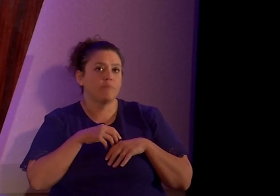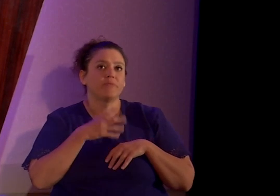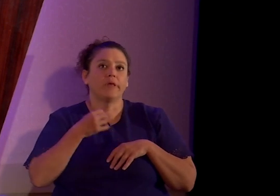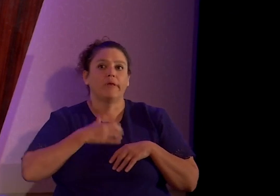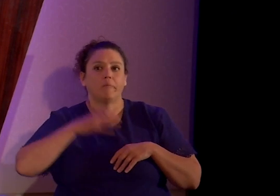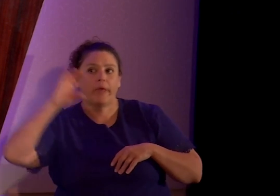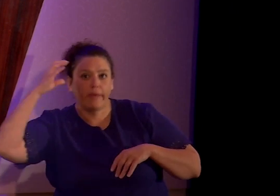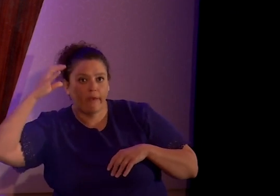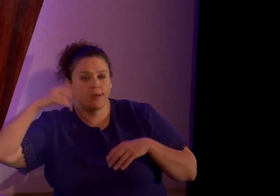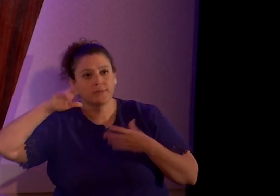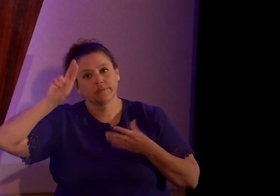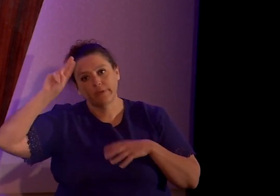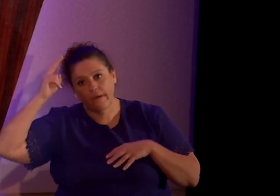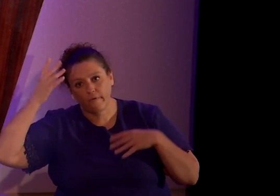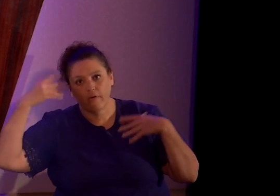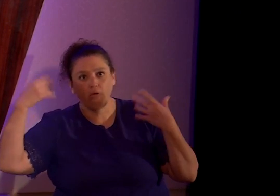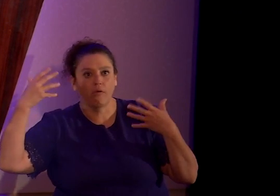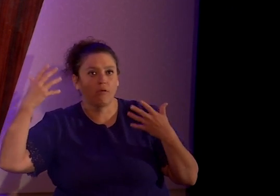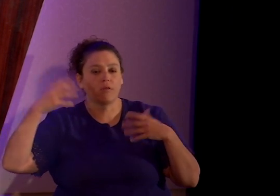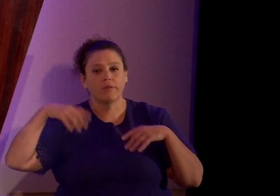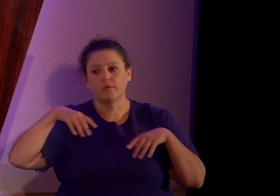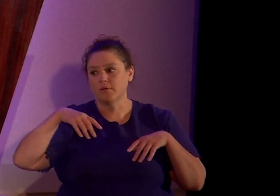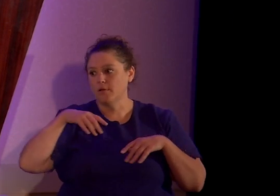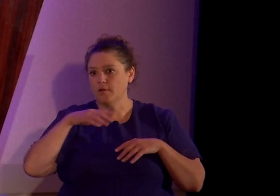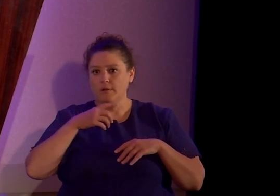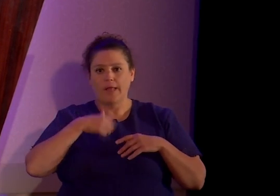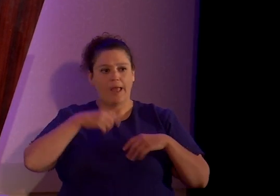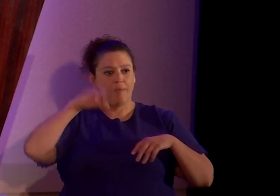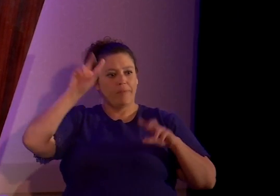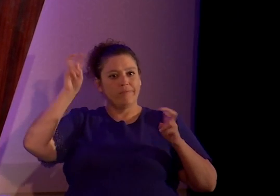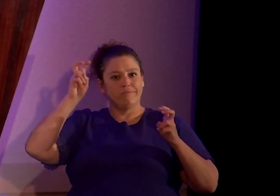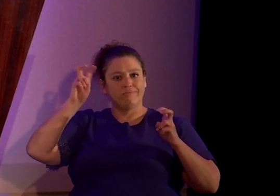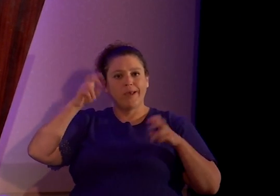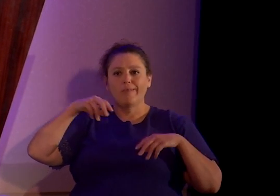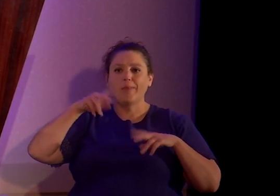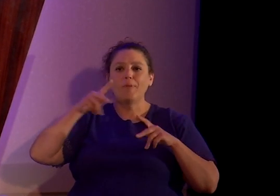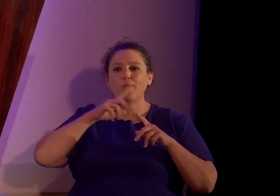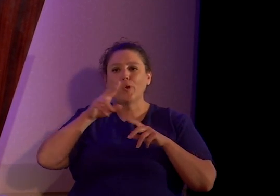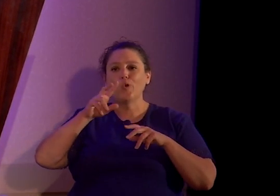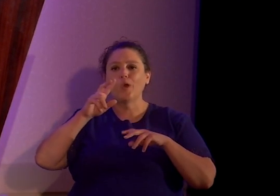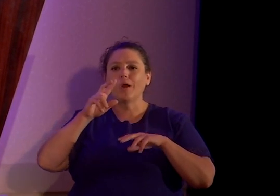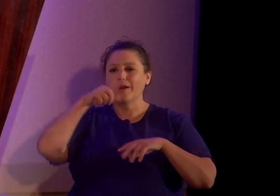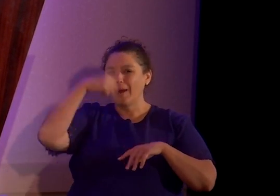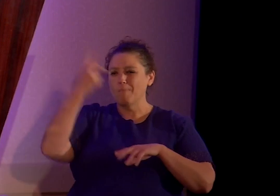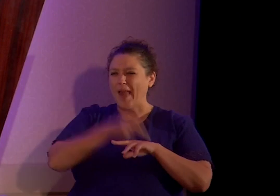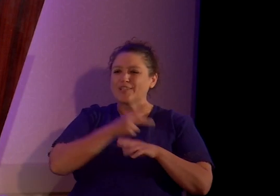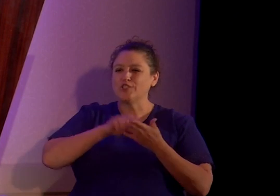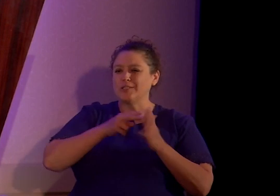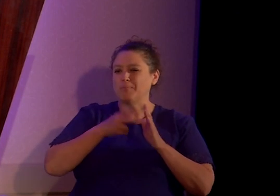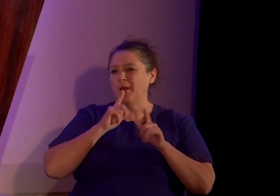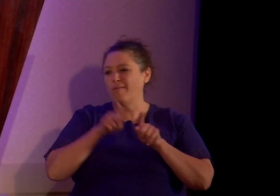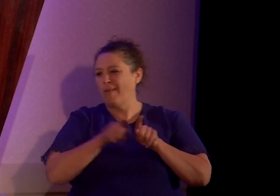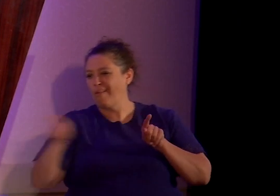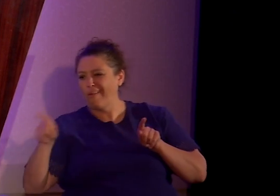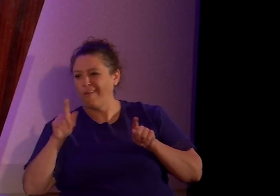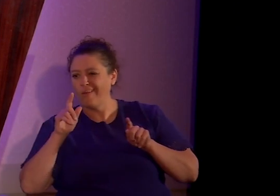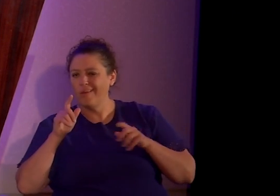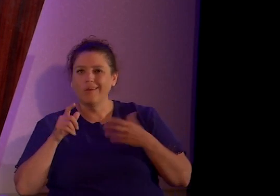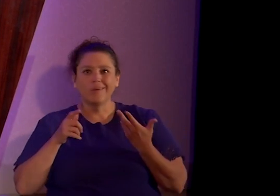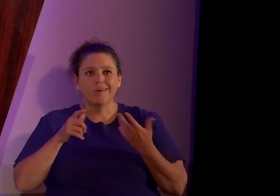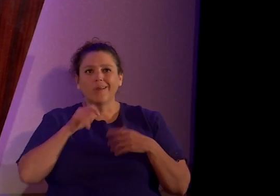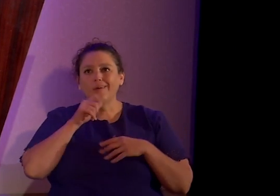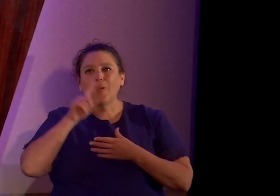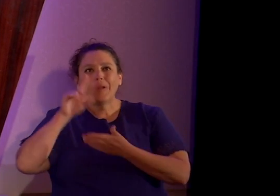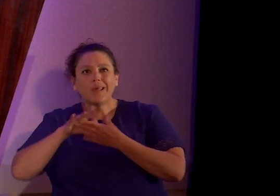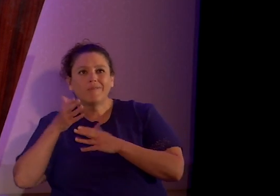uncle, um, even the black sheep uncle, who does believe in God and has turned super Christian now, but gave me